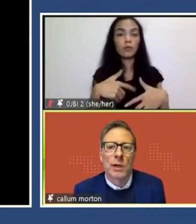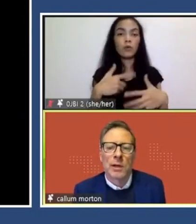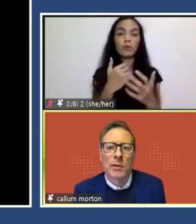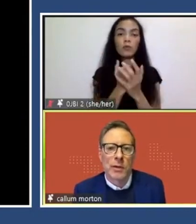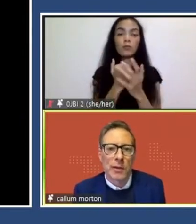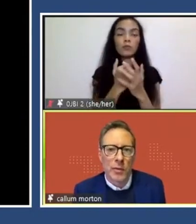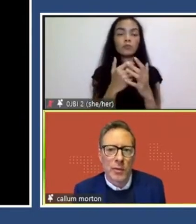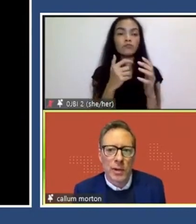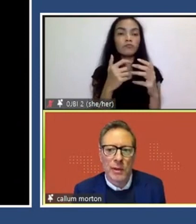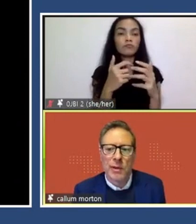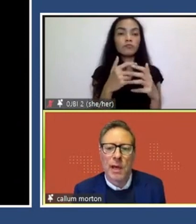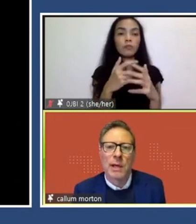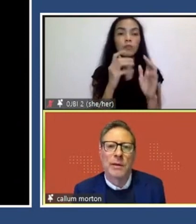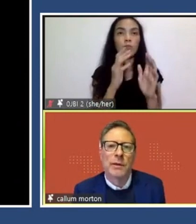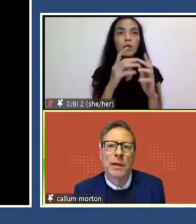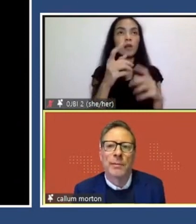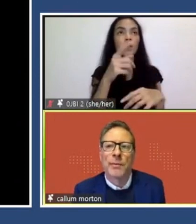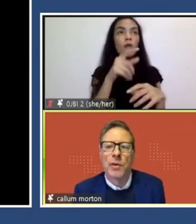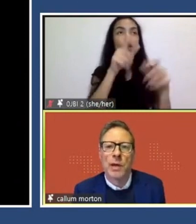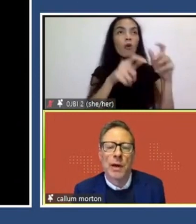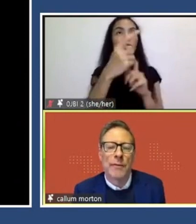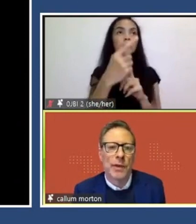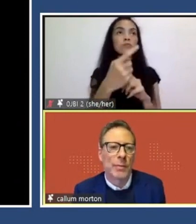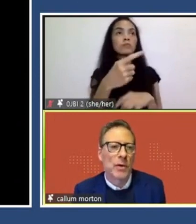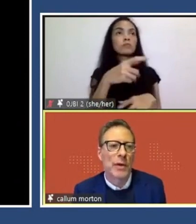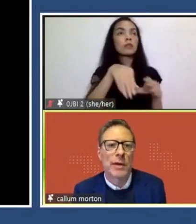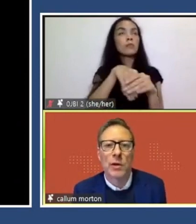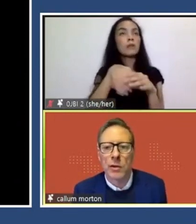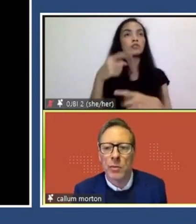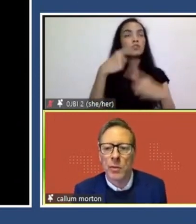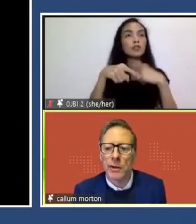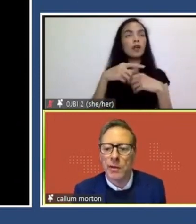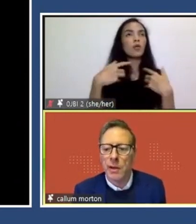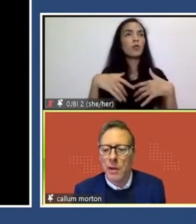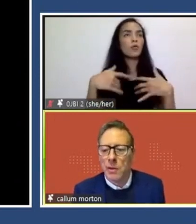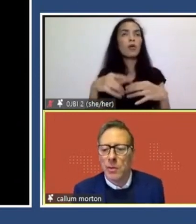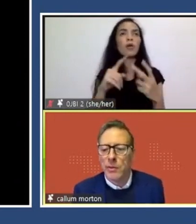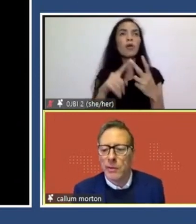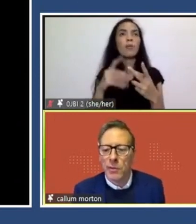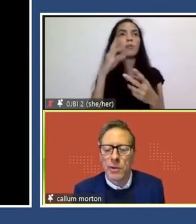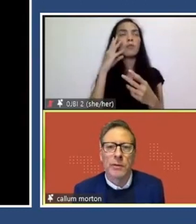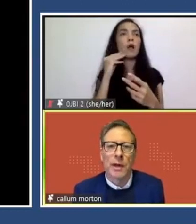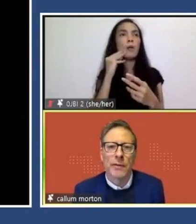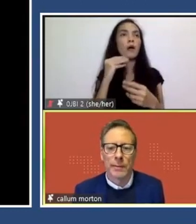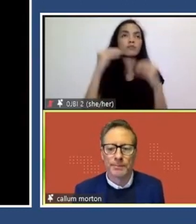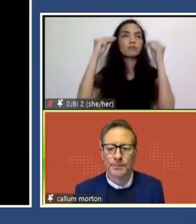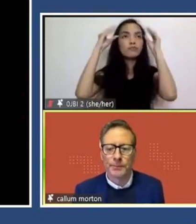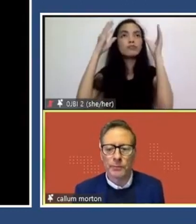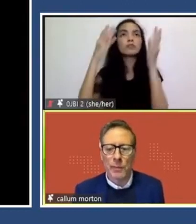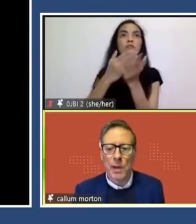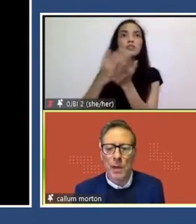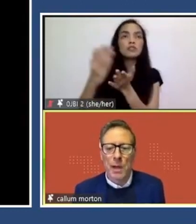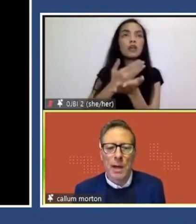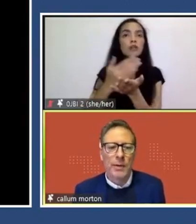to listen to their stories and share and for them to share their knowledge with us. So we're very fortunate to